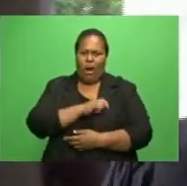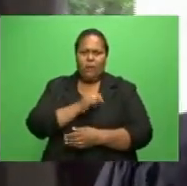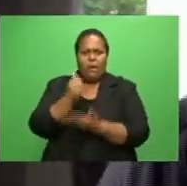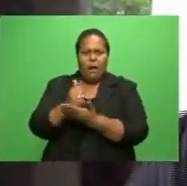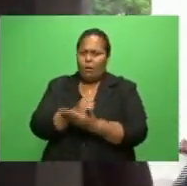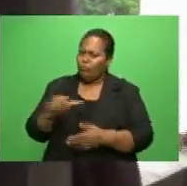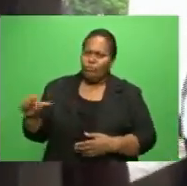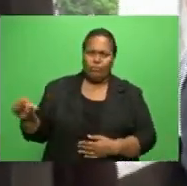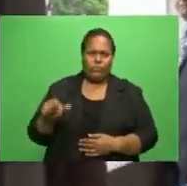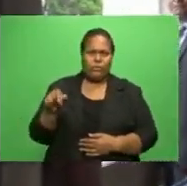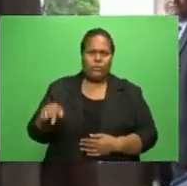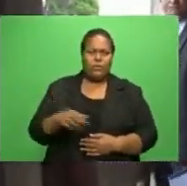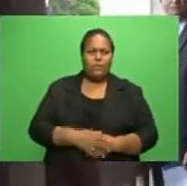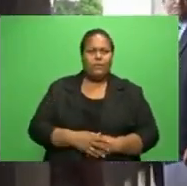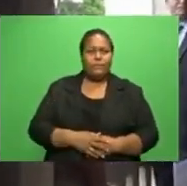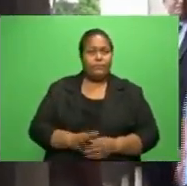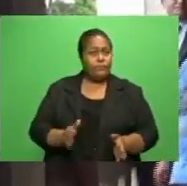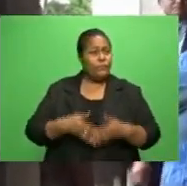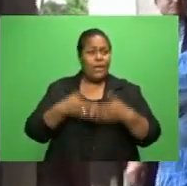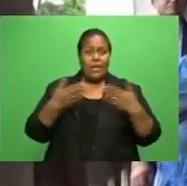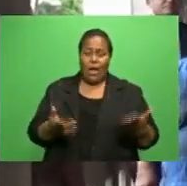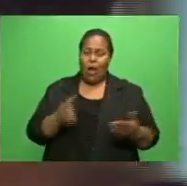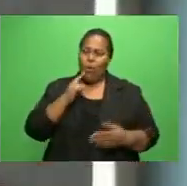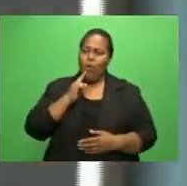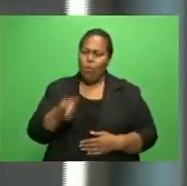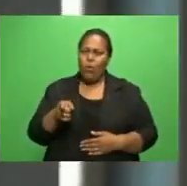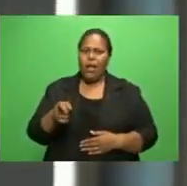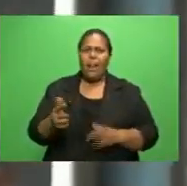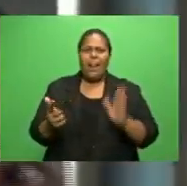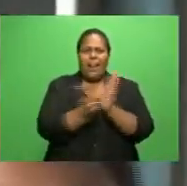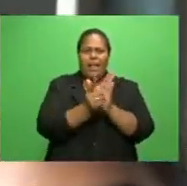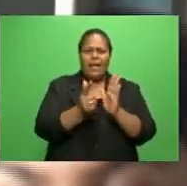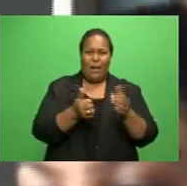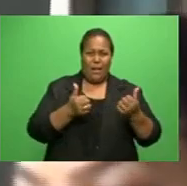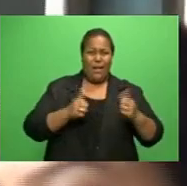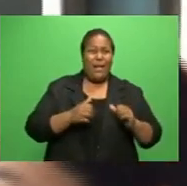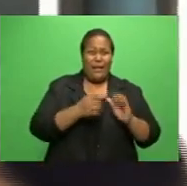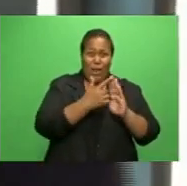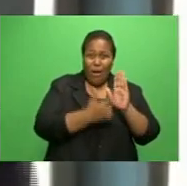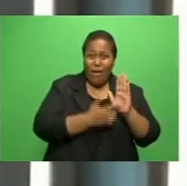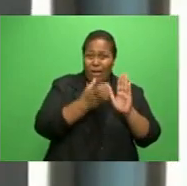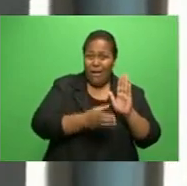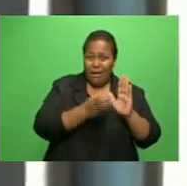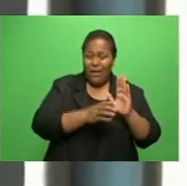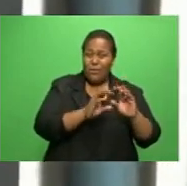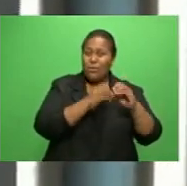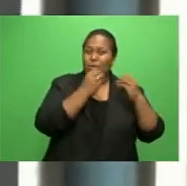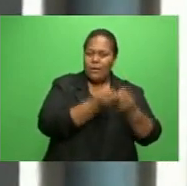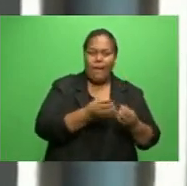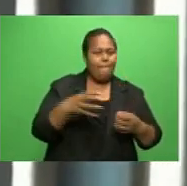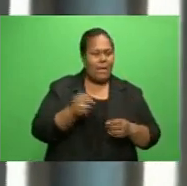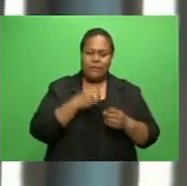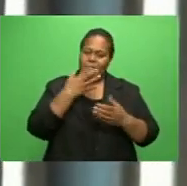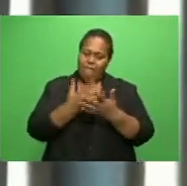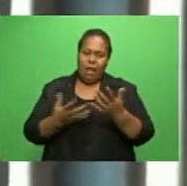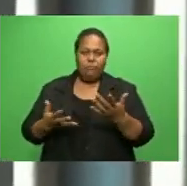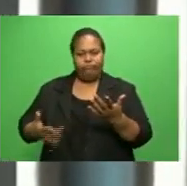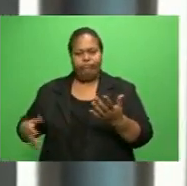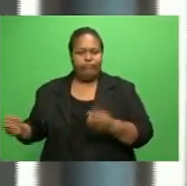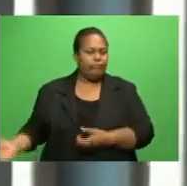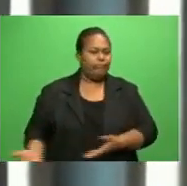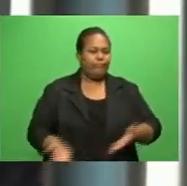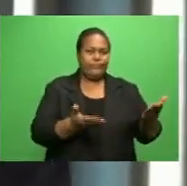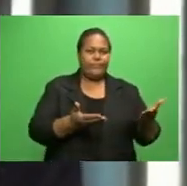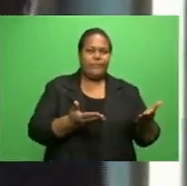Justice Kamal Kumar has ordered the Legal Practitioner's Unit to file submission before the 25th of this month, and Shah's lawyer to